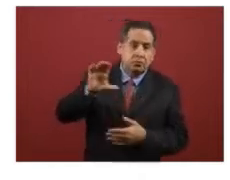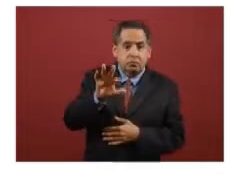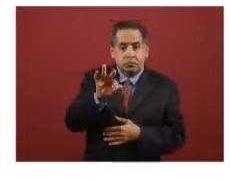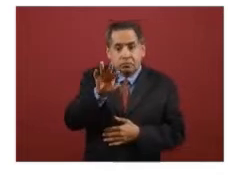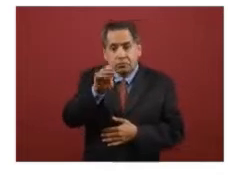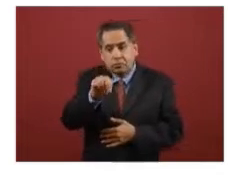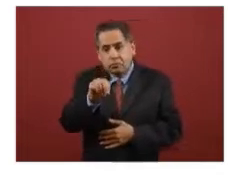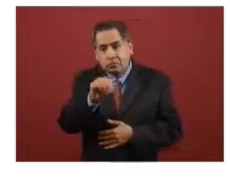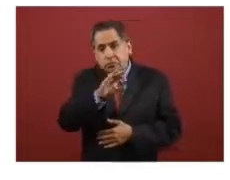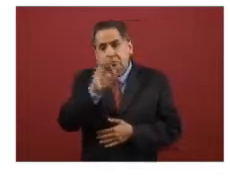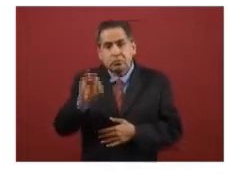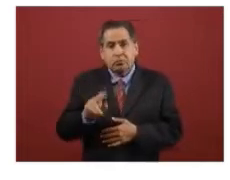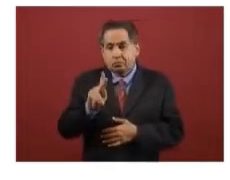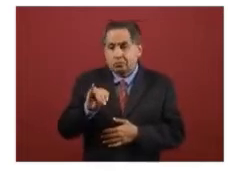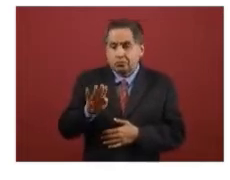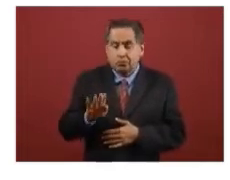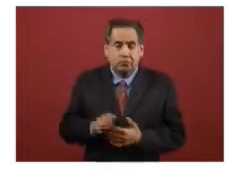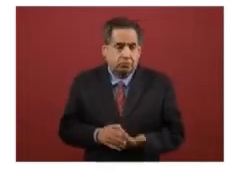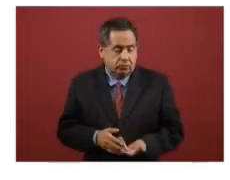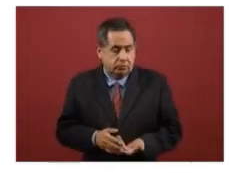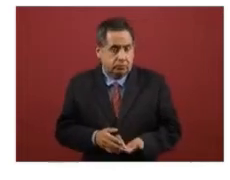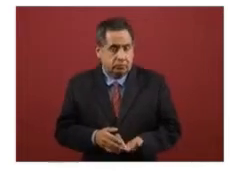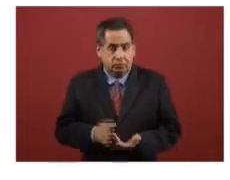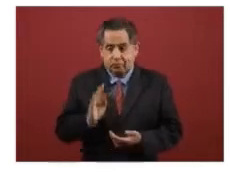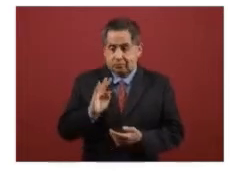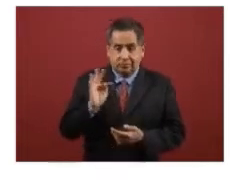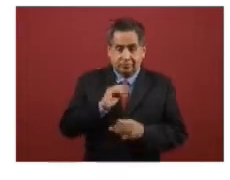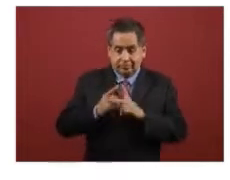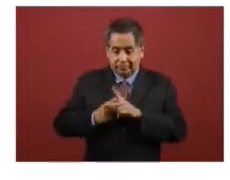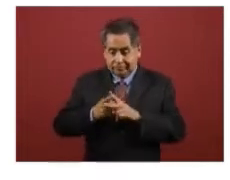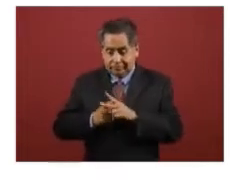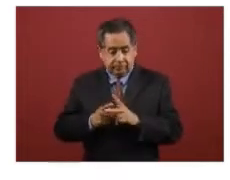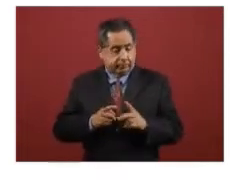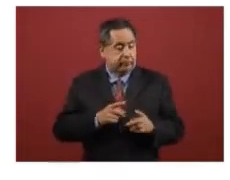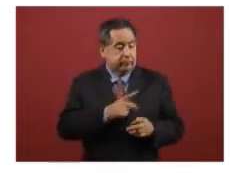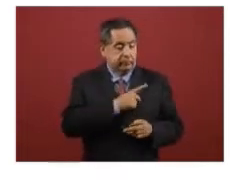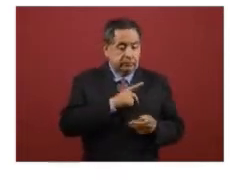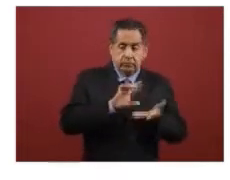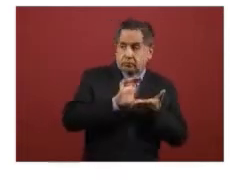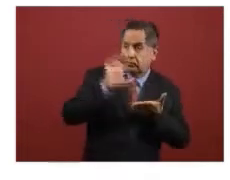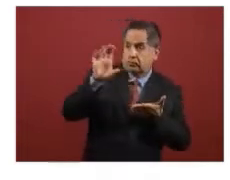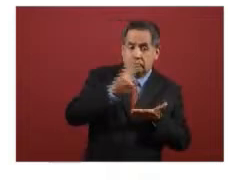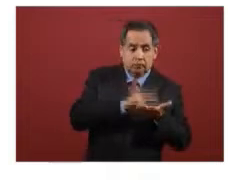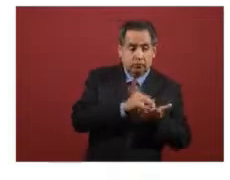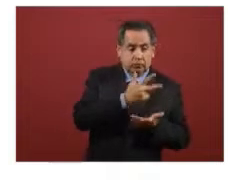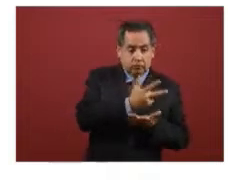that was where the uh... came up to 49 percent on the debt for people